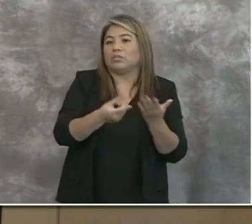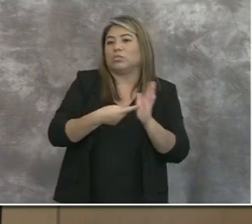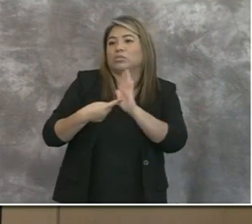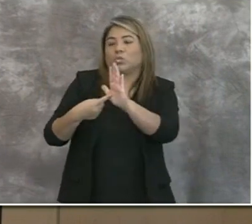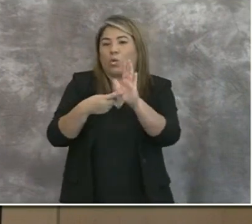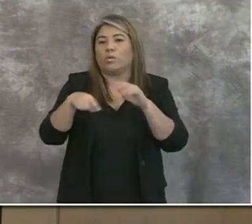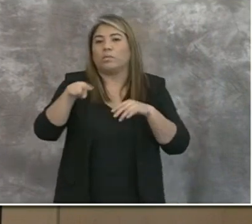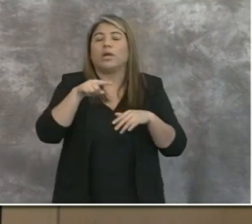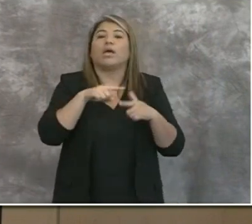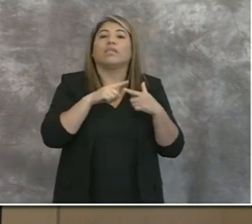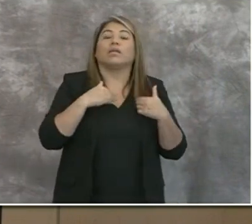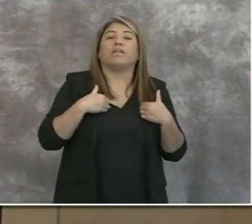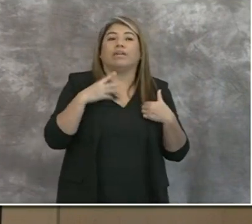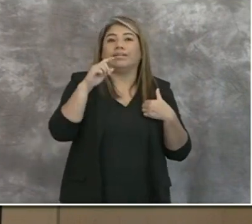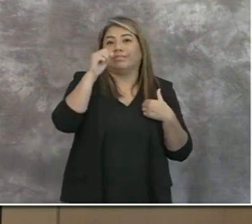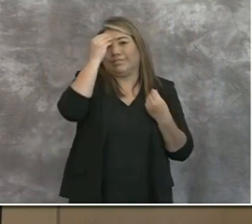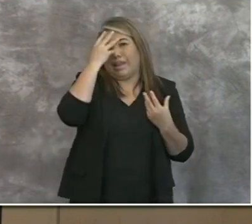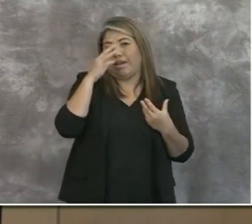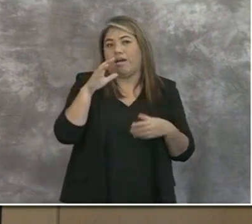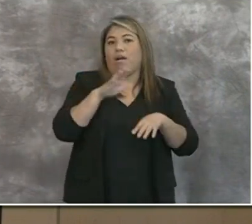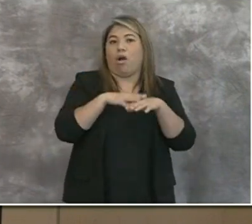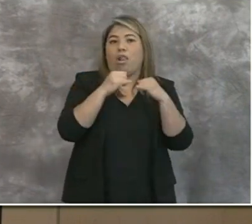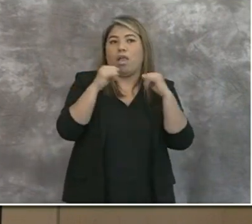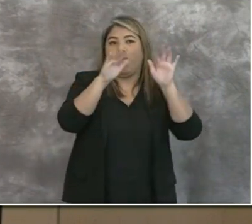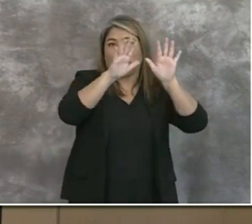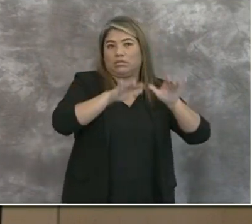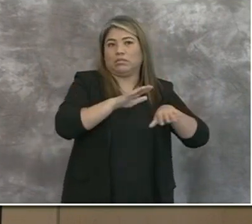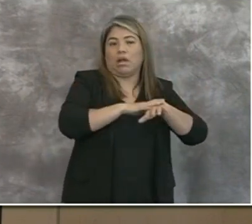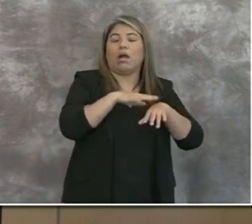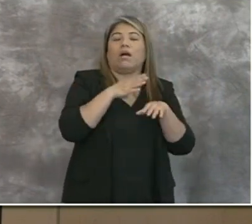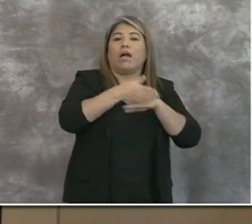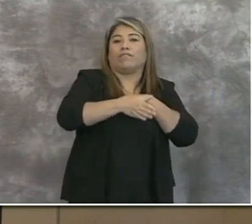those data online after that Board meeting.